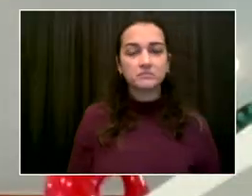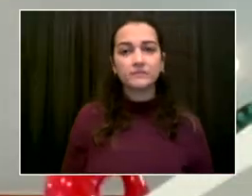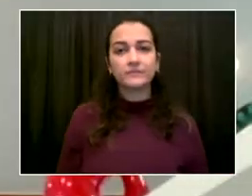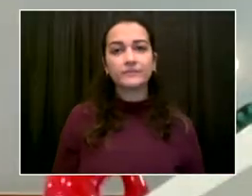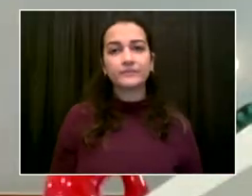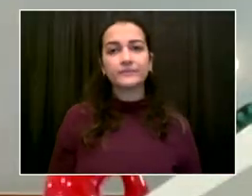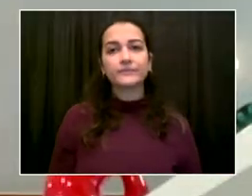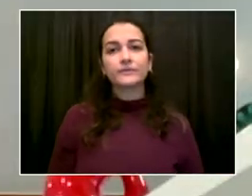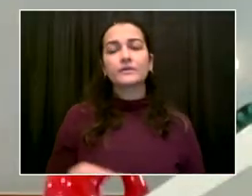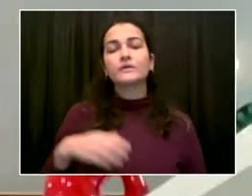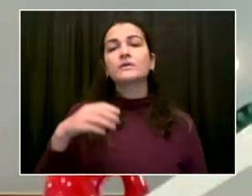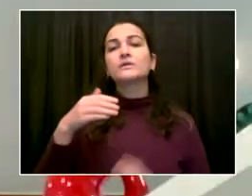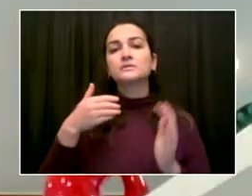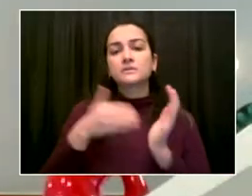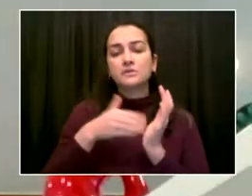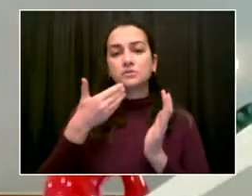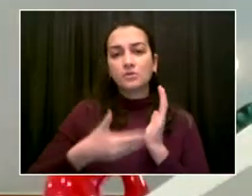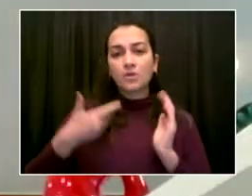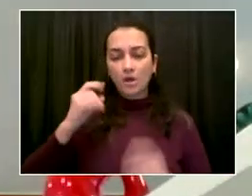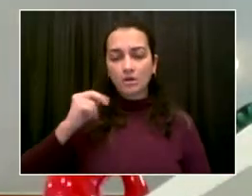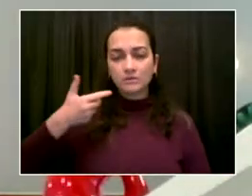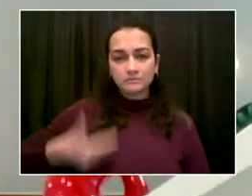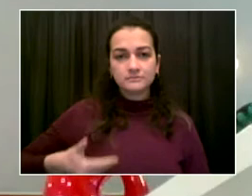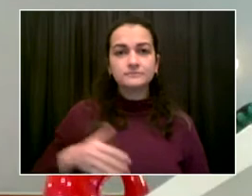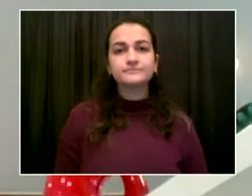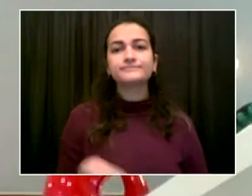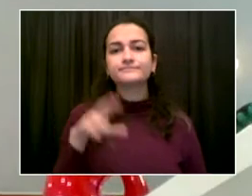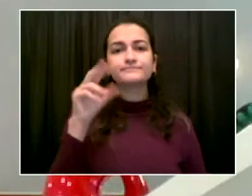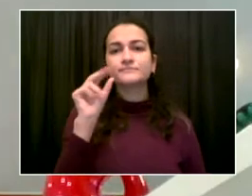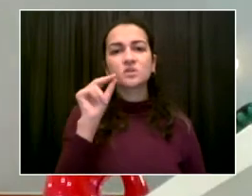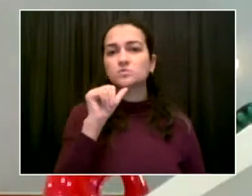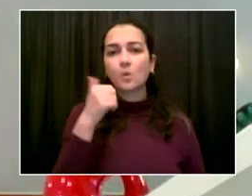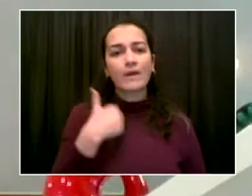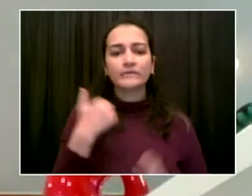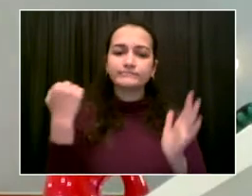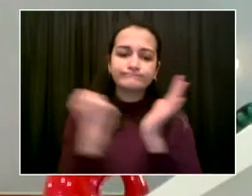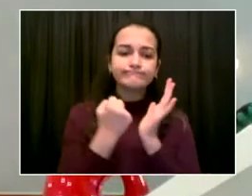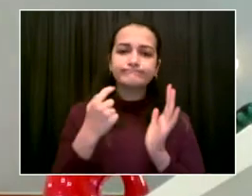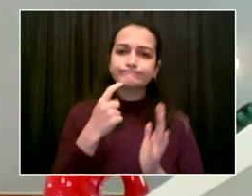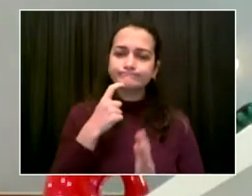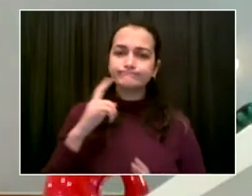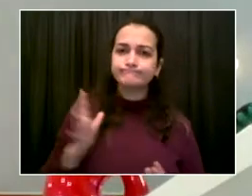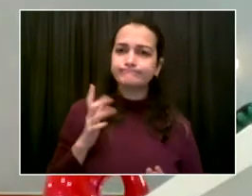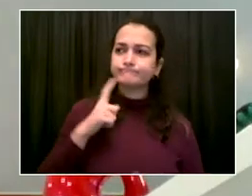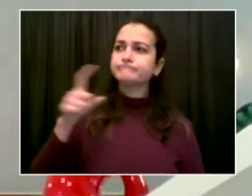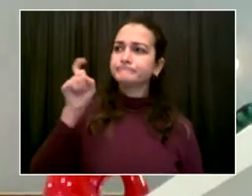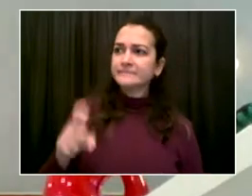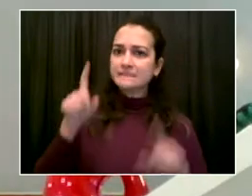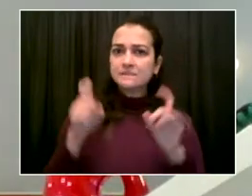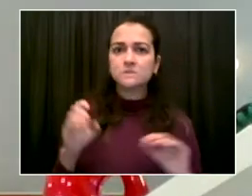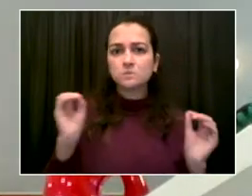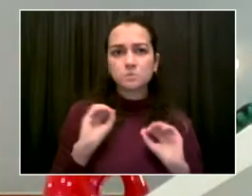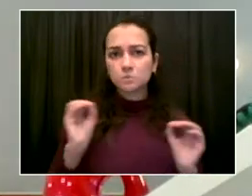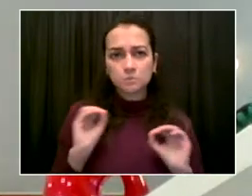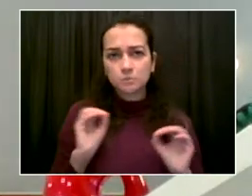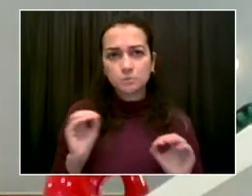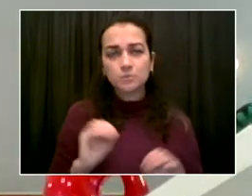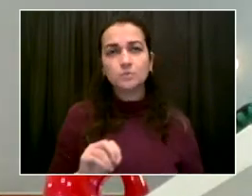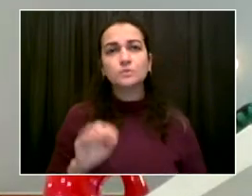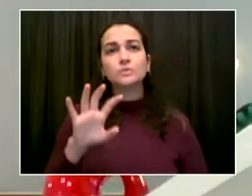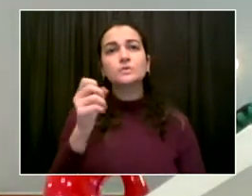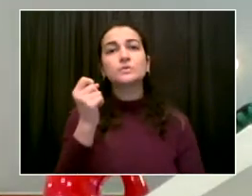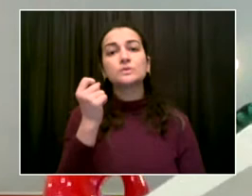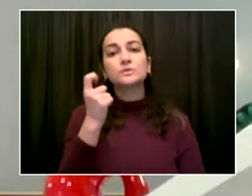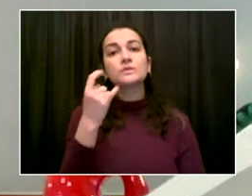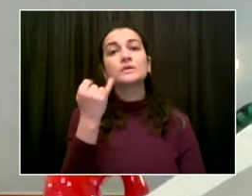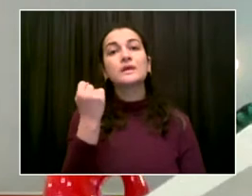Security and from the CDC, call all the for anybody traveling from any of the countries that I was referencing, we call, talk to about public health guidance